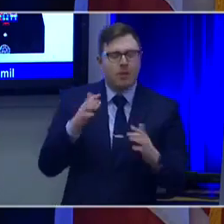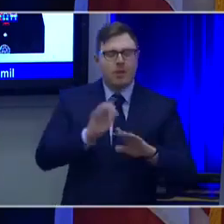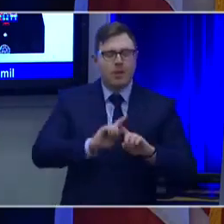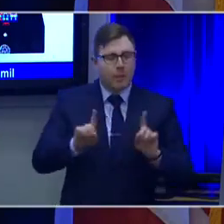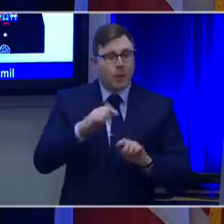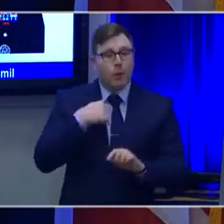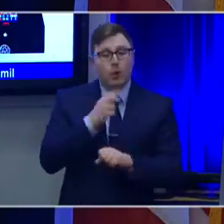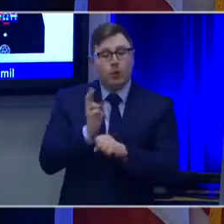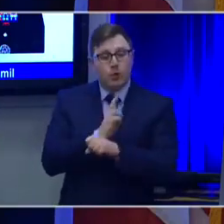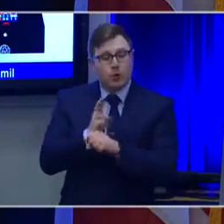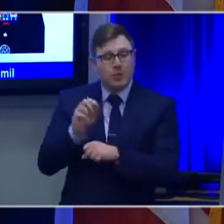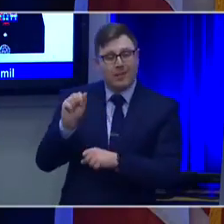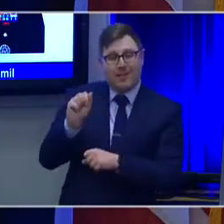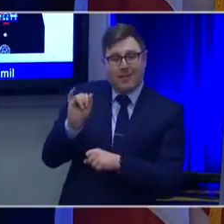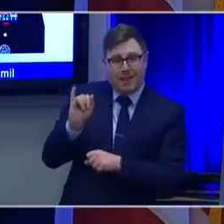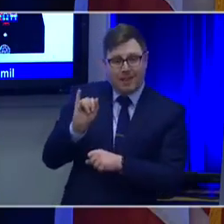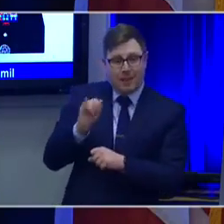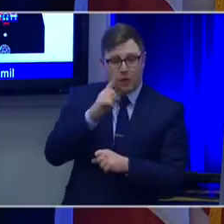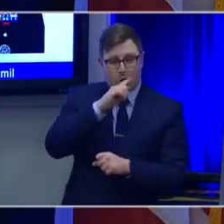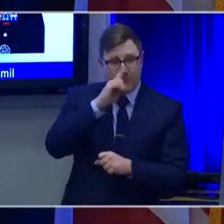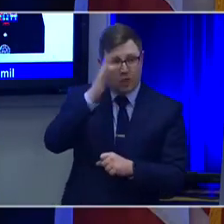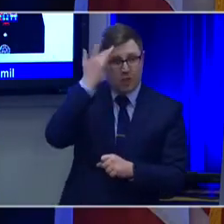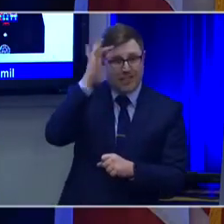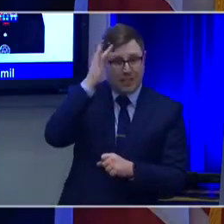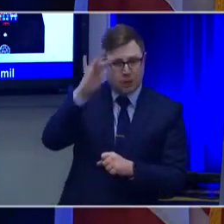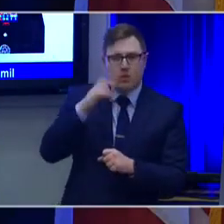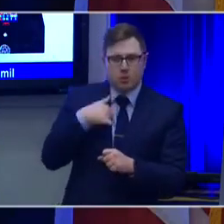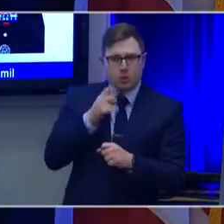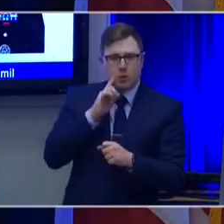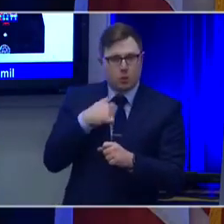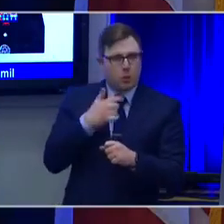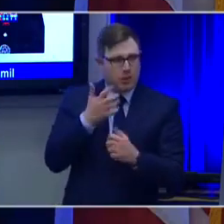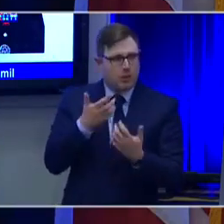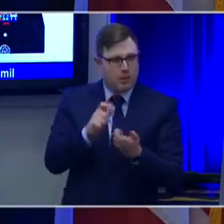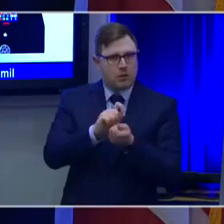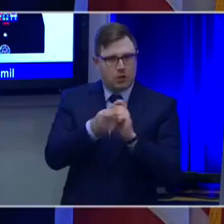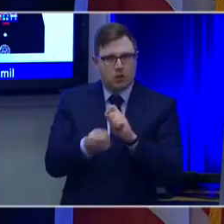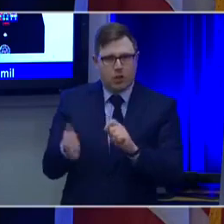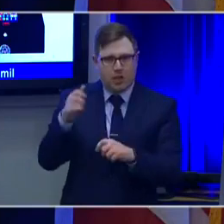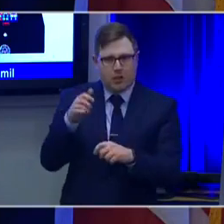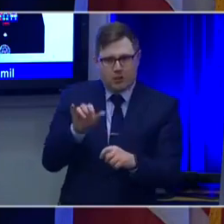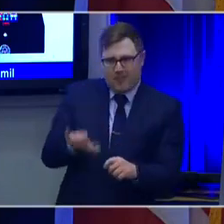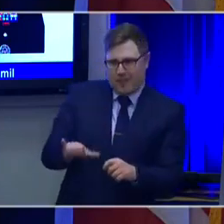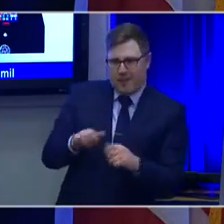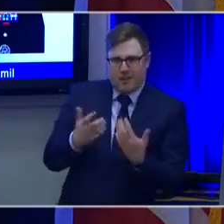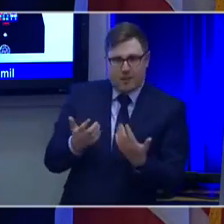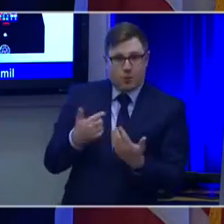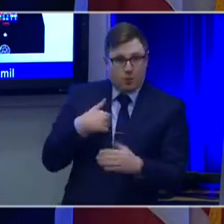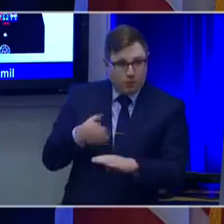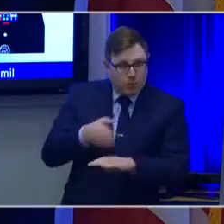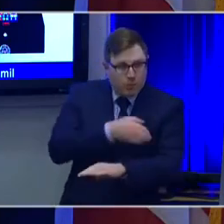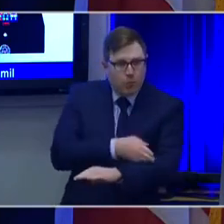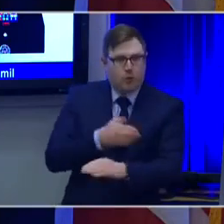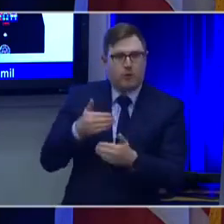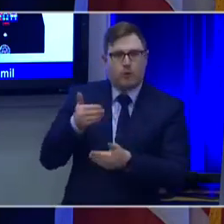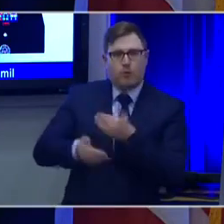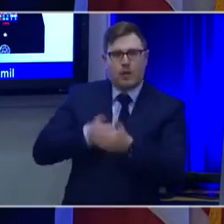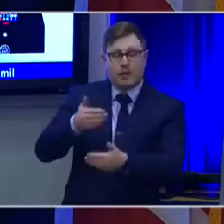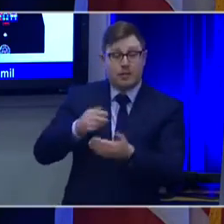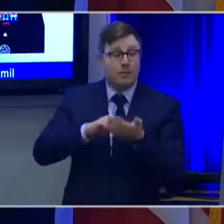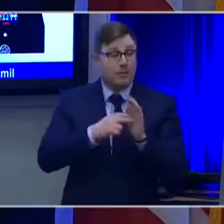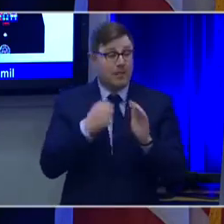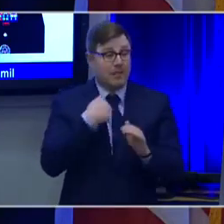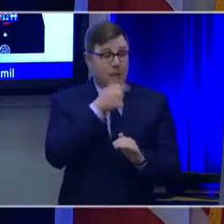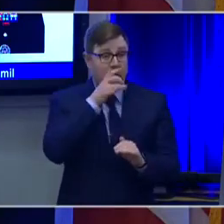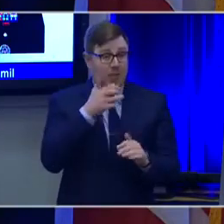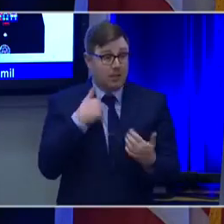help us optimize that dredging, which is really amazing because it's allowing us to maximize commerce